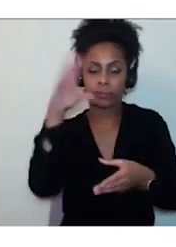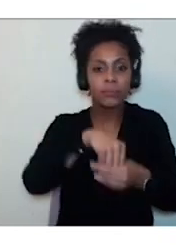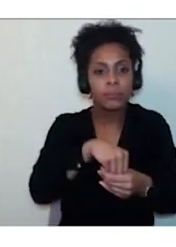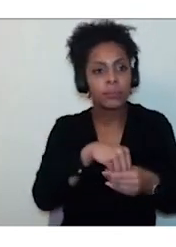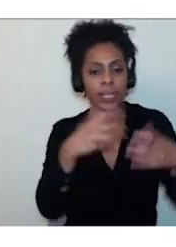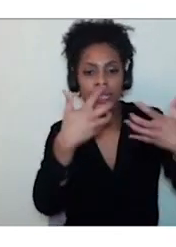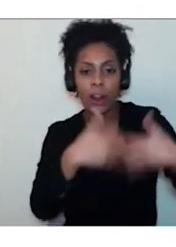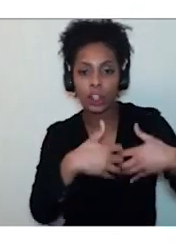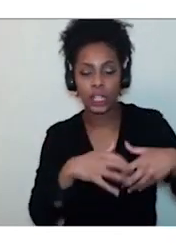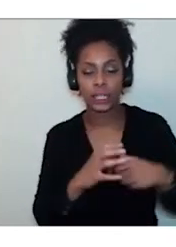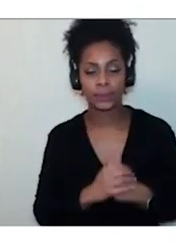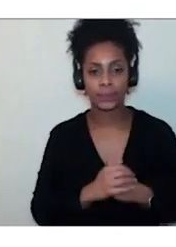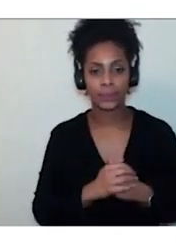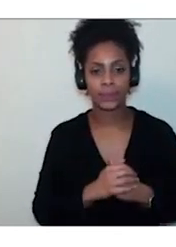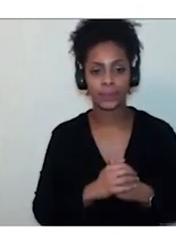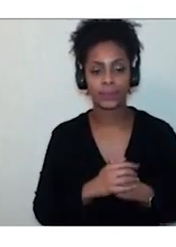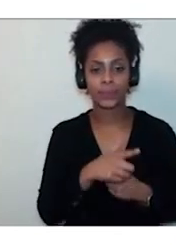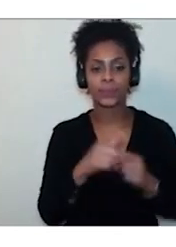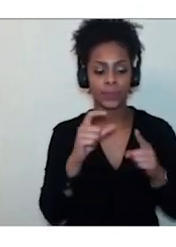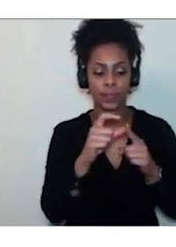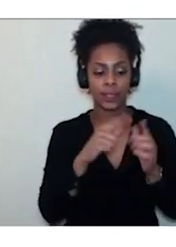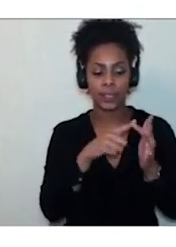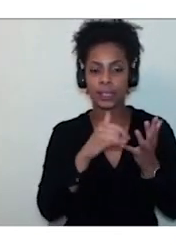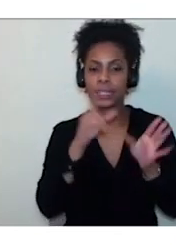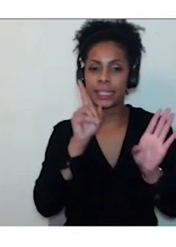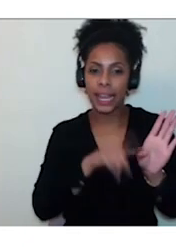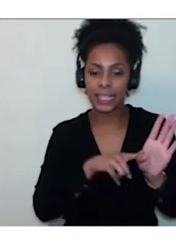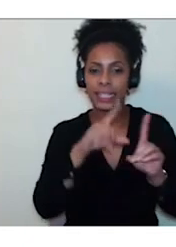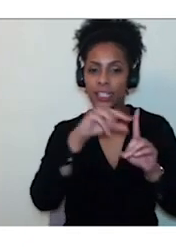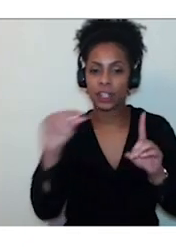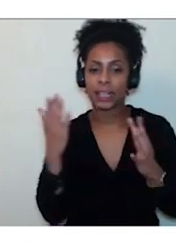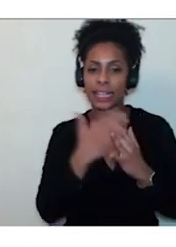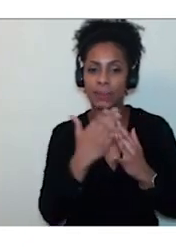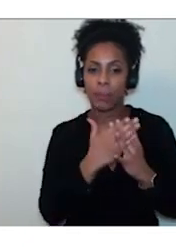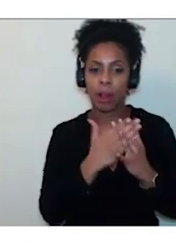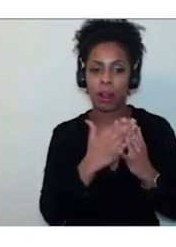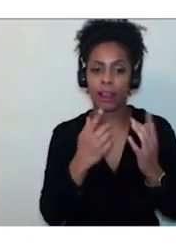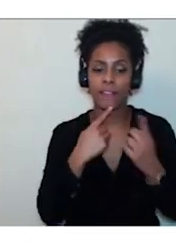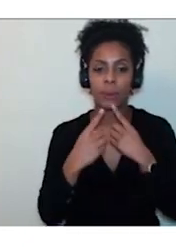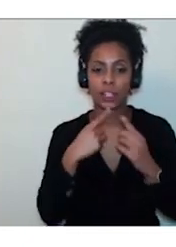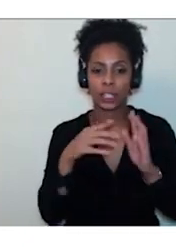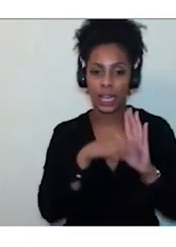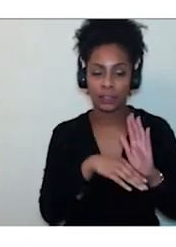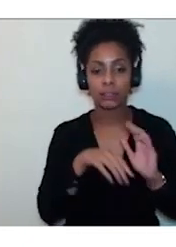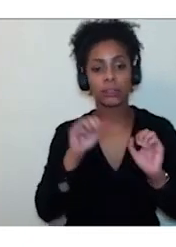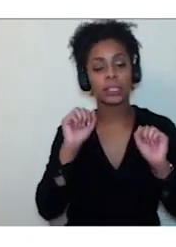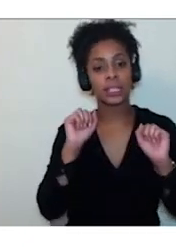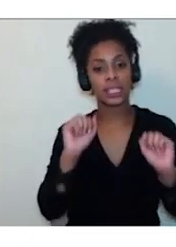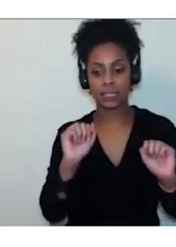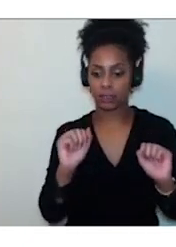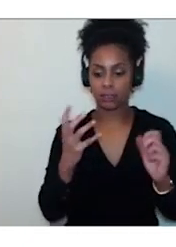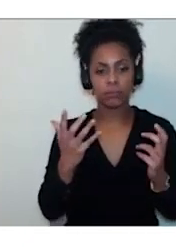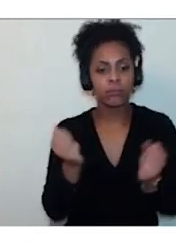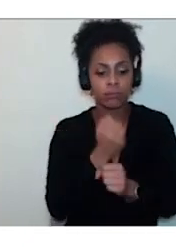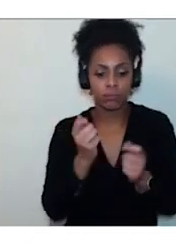DAISY, Digital Accessible Information System, is a technical standard for digital audiobooks, periodicals, and